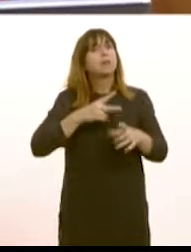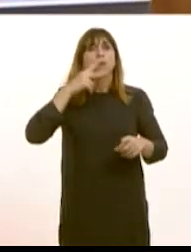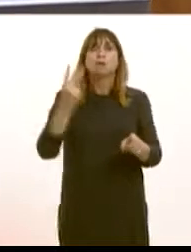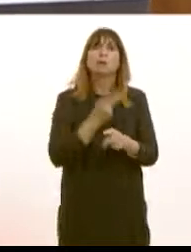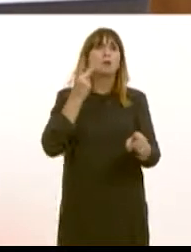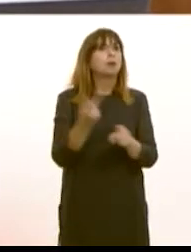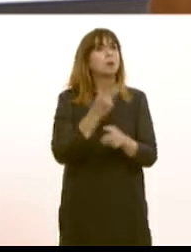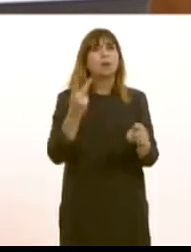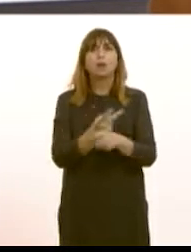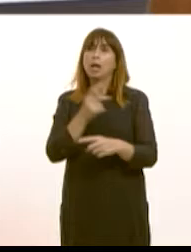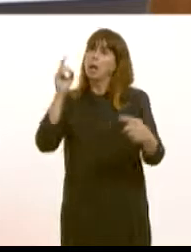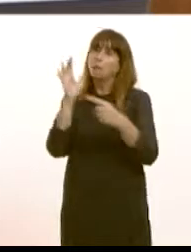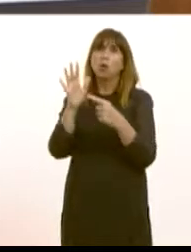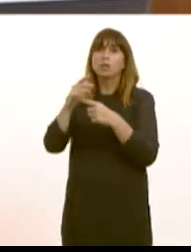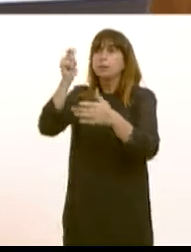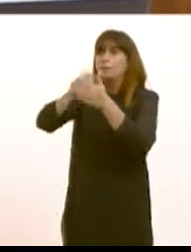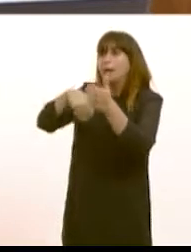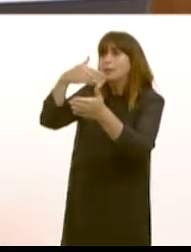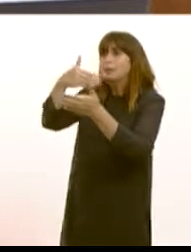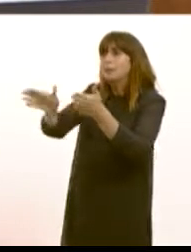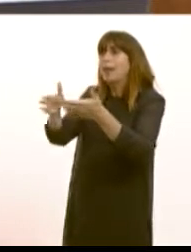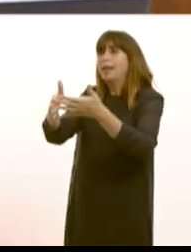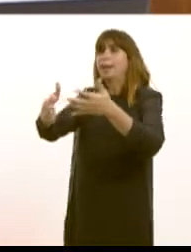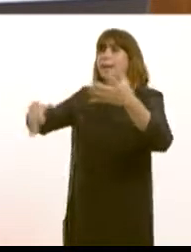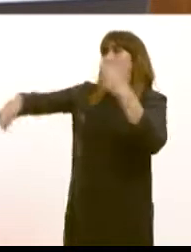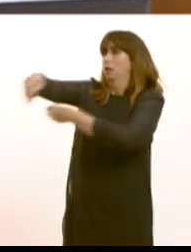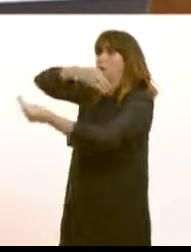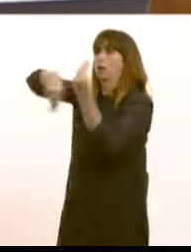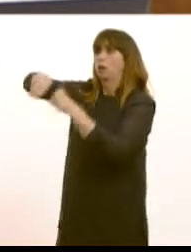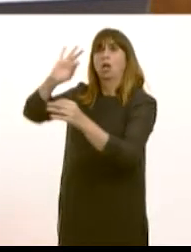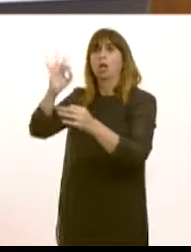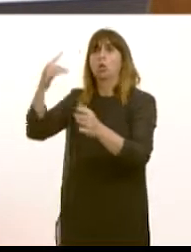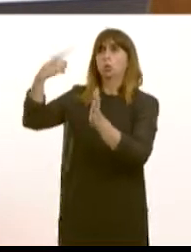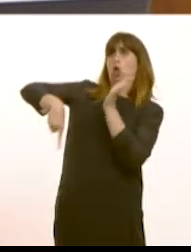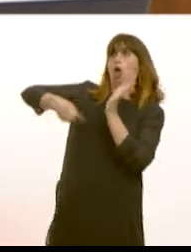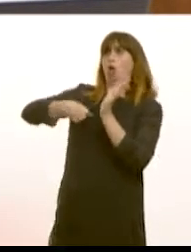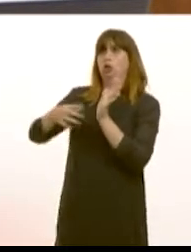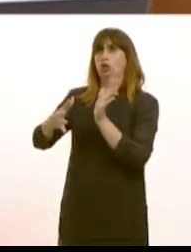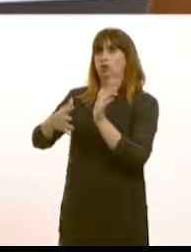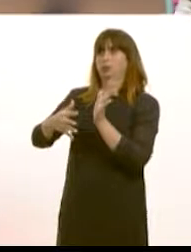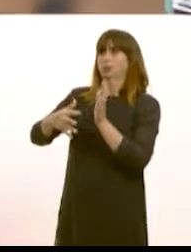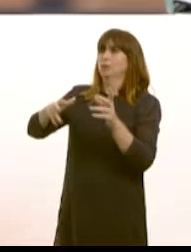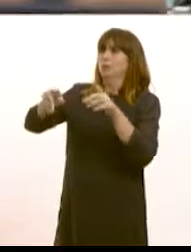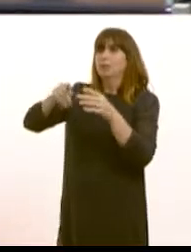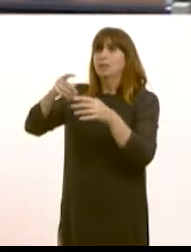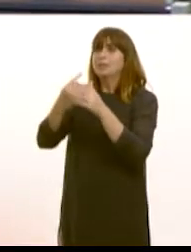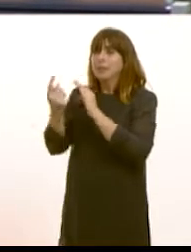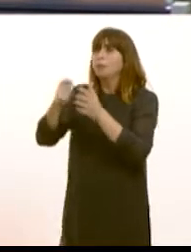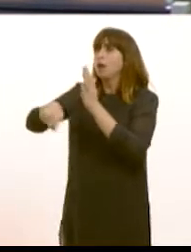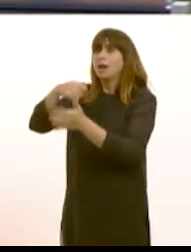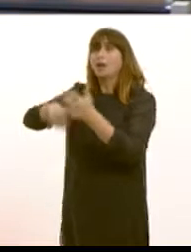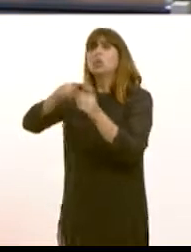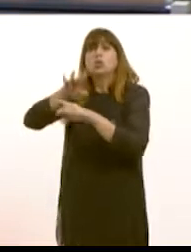to the single market is hugely important for Wales. must be an interrupted. Access is not membership. Membership. Somehow this is I asked her about membership. She